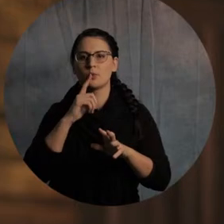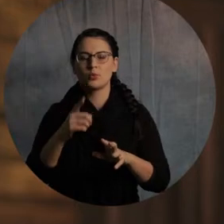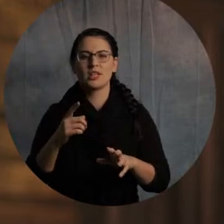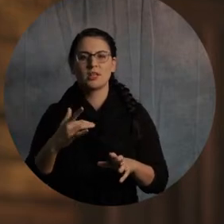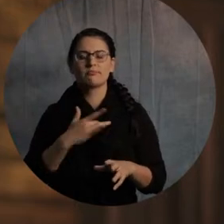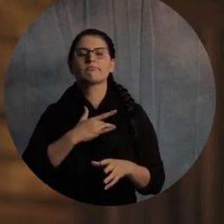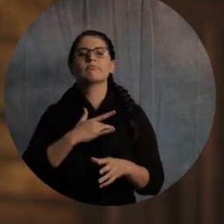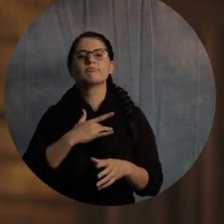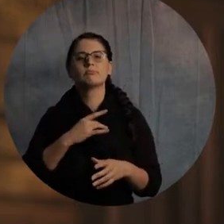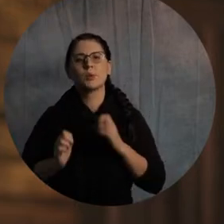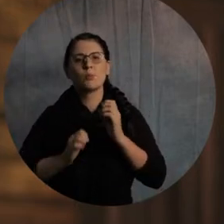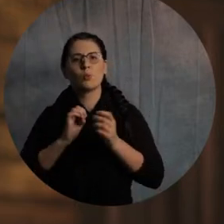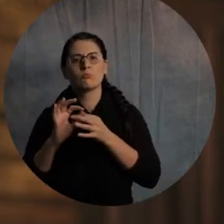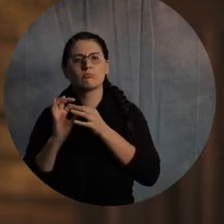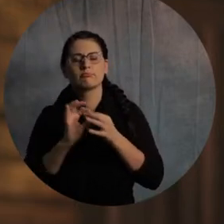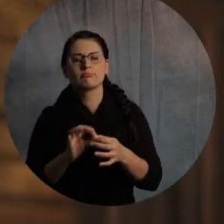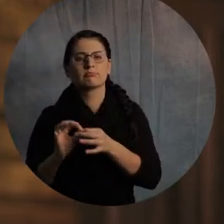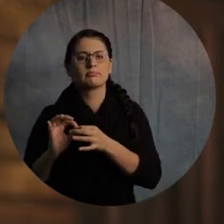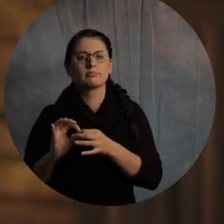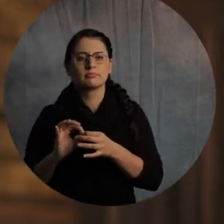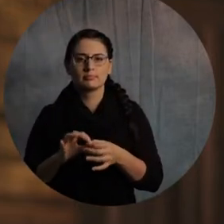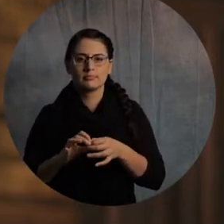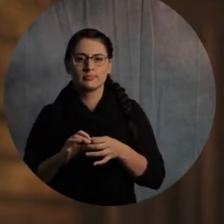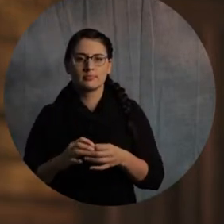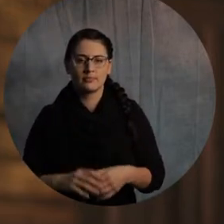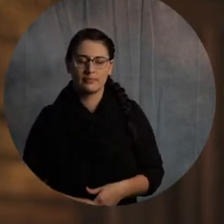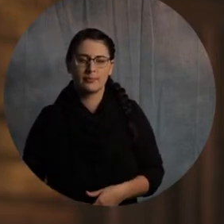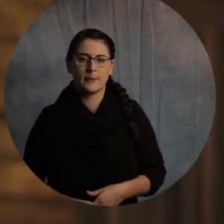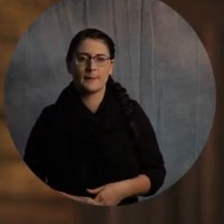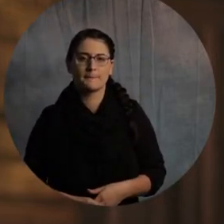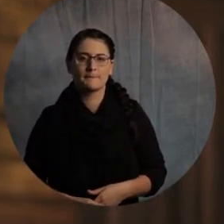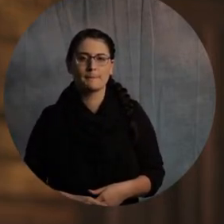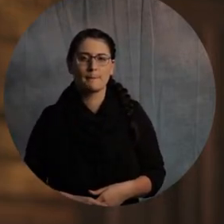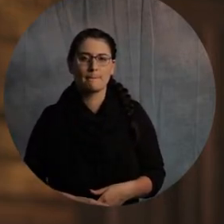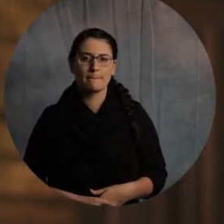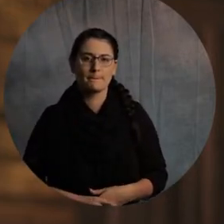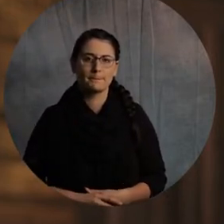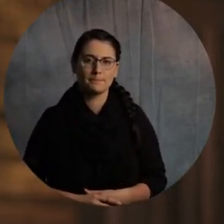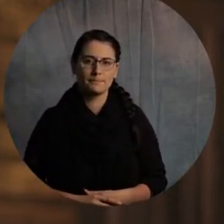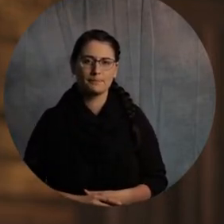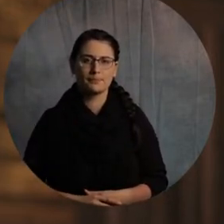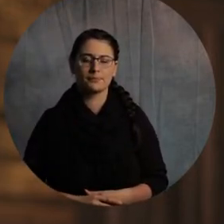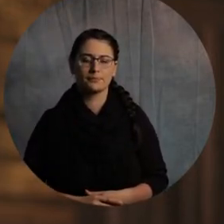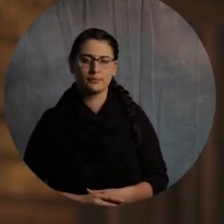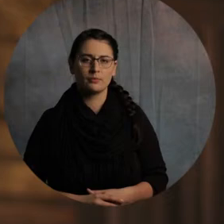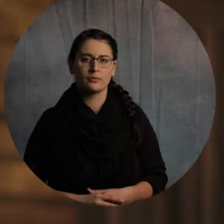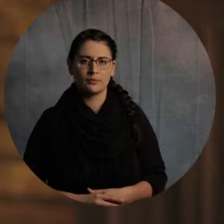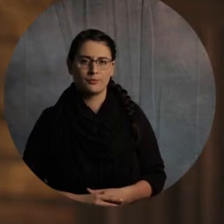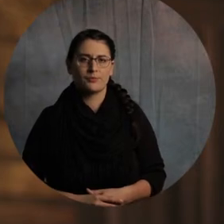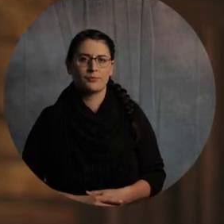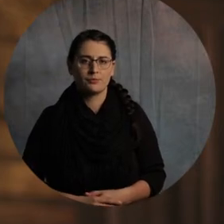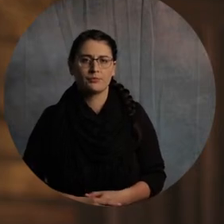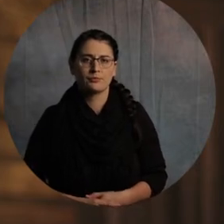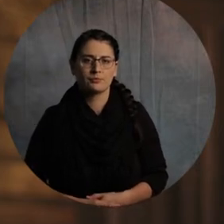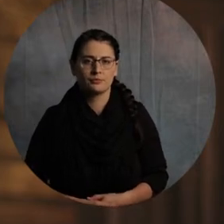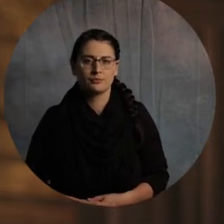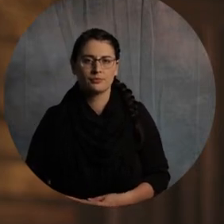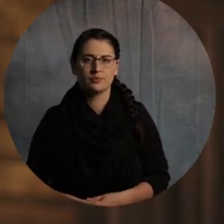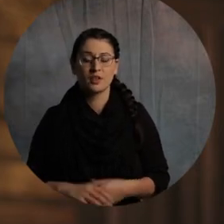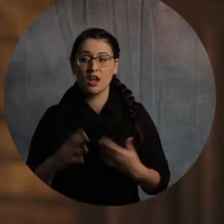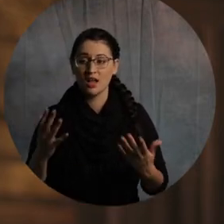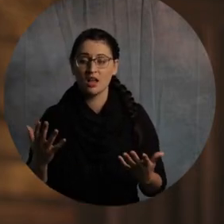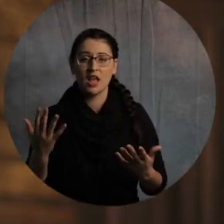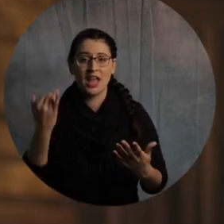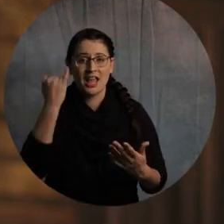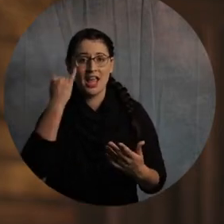And there's nothing that is in vain or short or small about laboring together in what matters